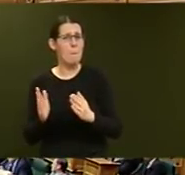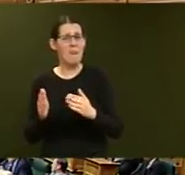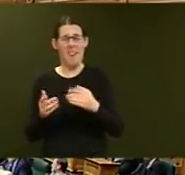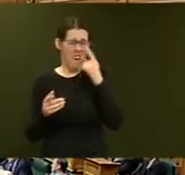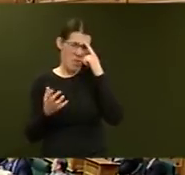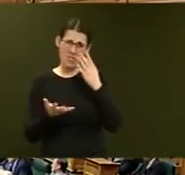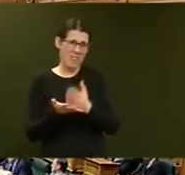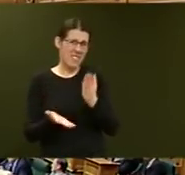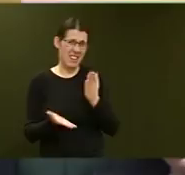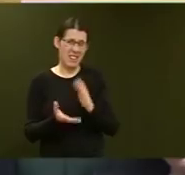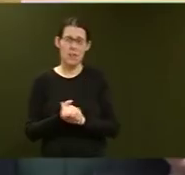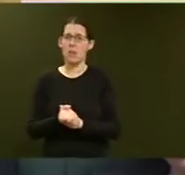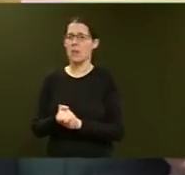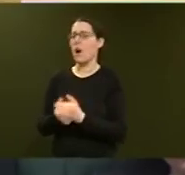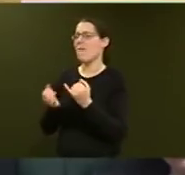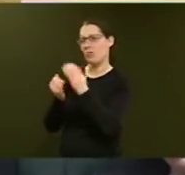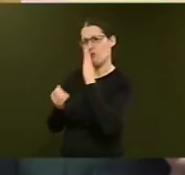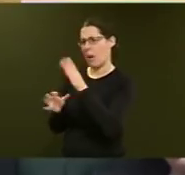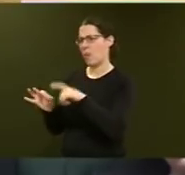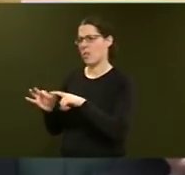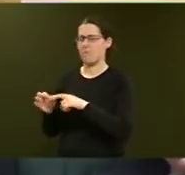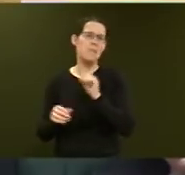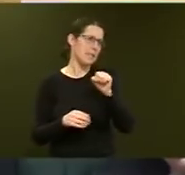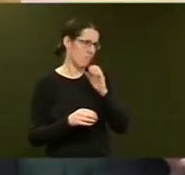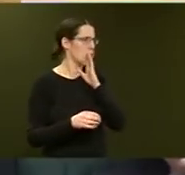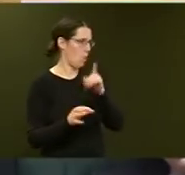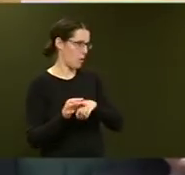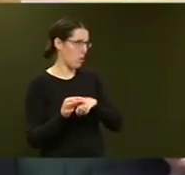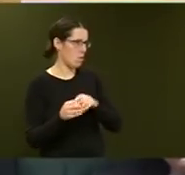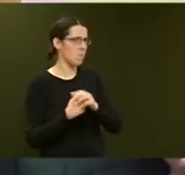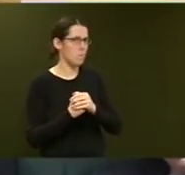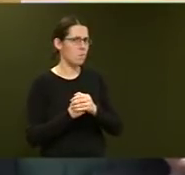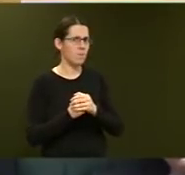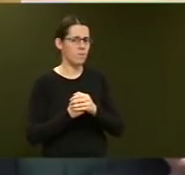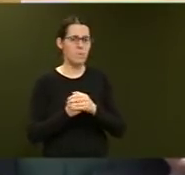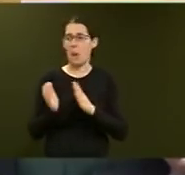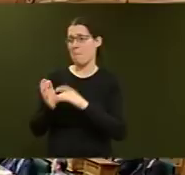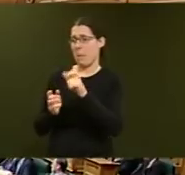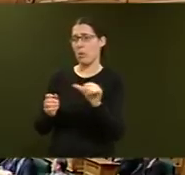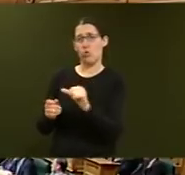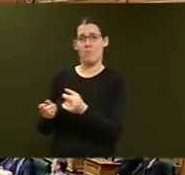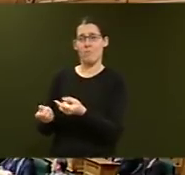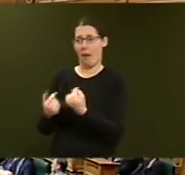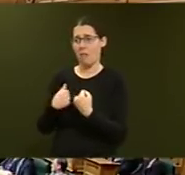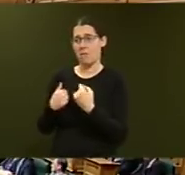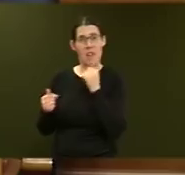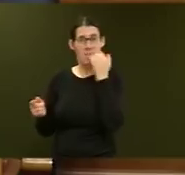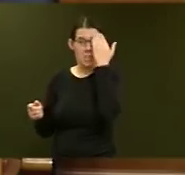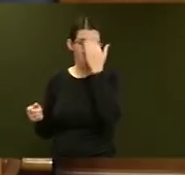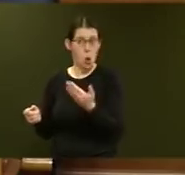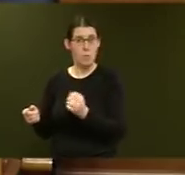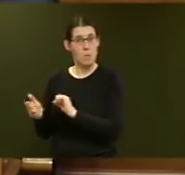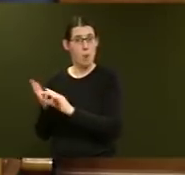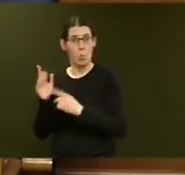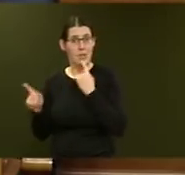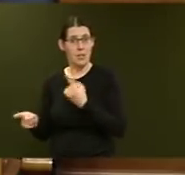It was a very straight question. It The member should tell us if he doesn't know what his policy says. It's not